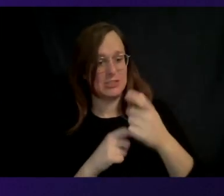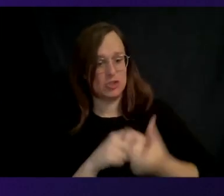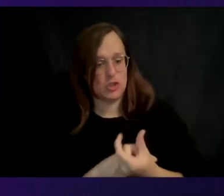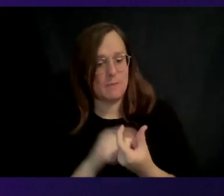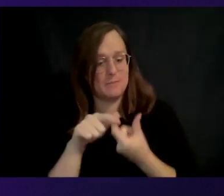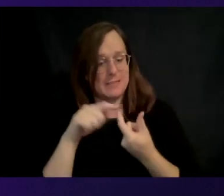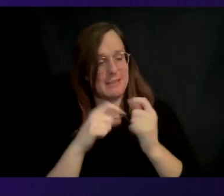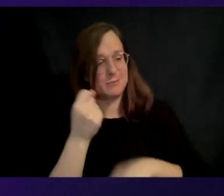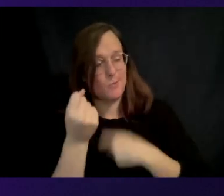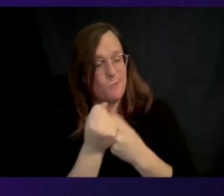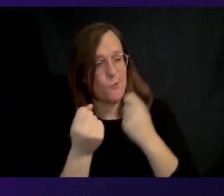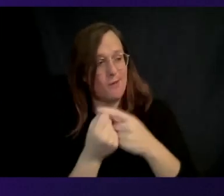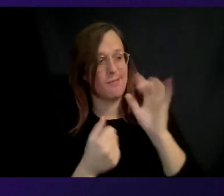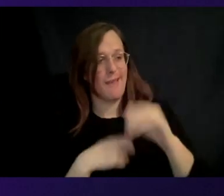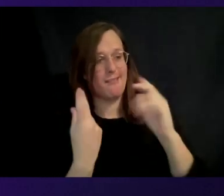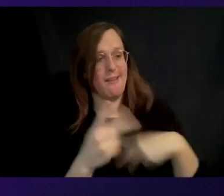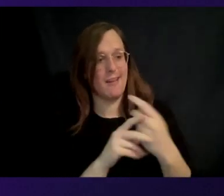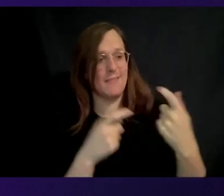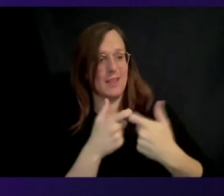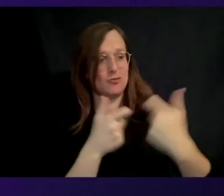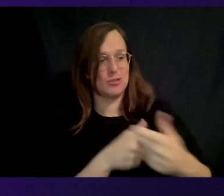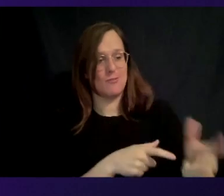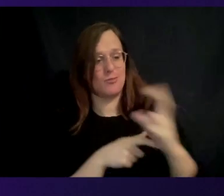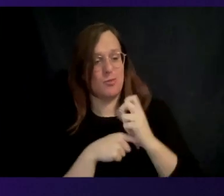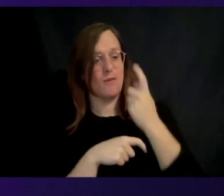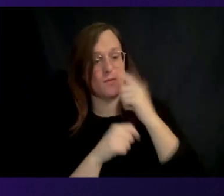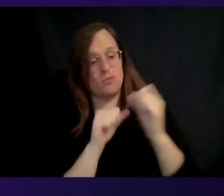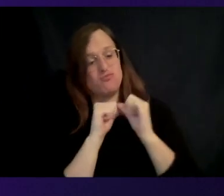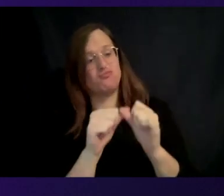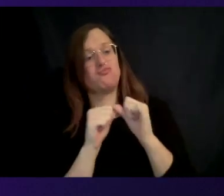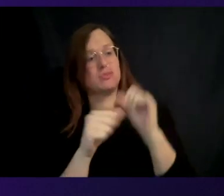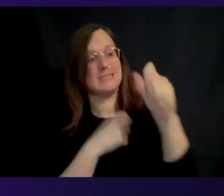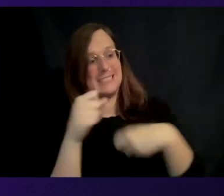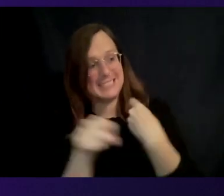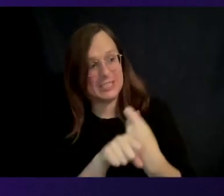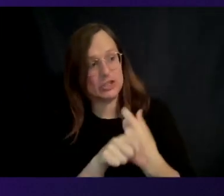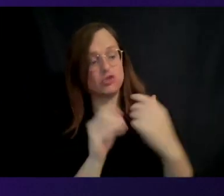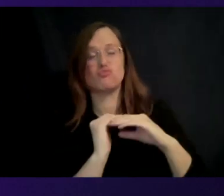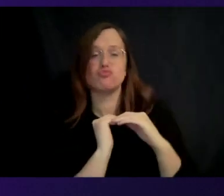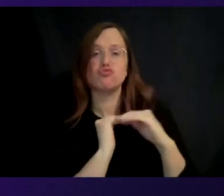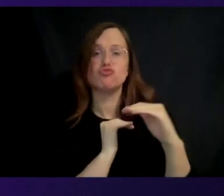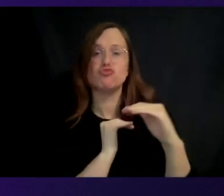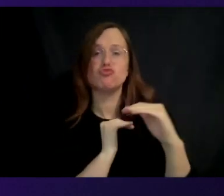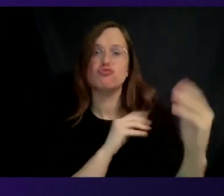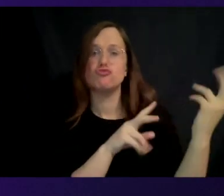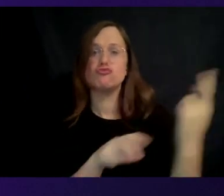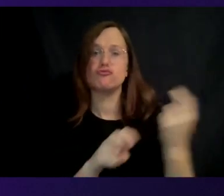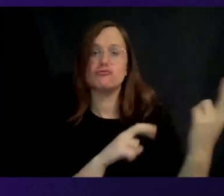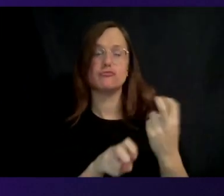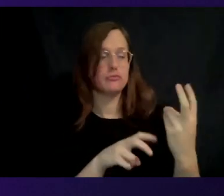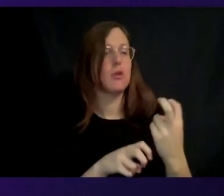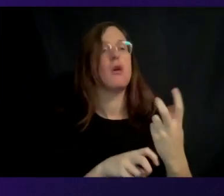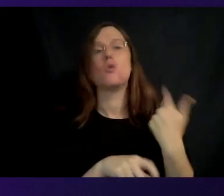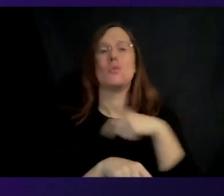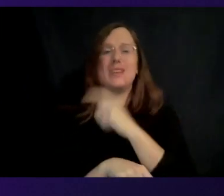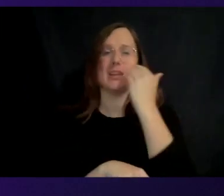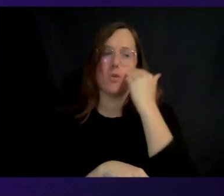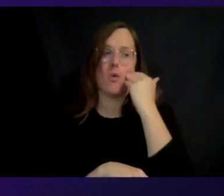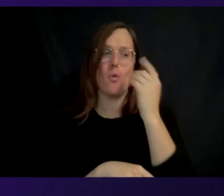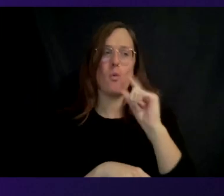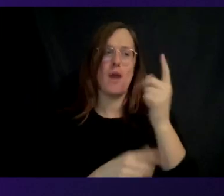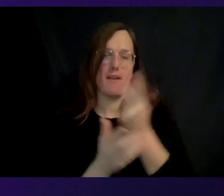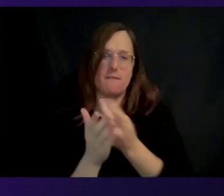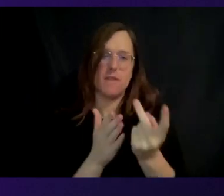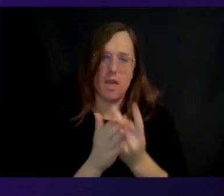consistently, and for years. And additionally, we need to know where things could fail. We have to monitor